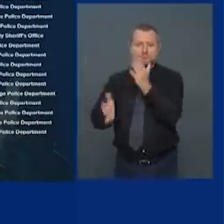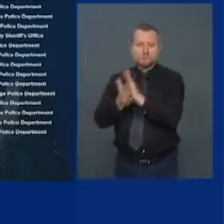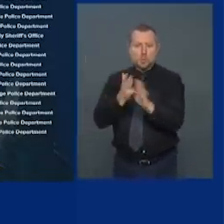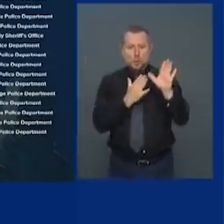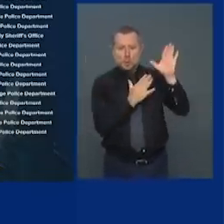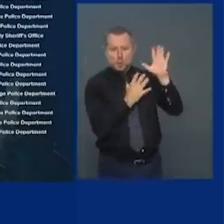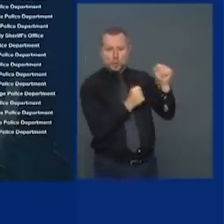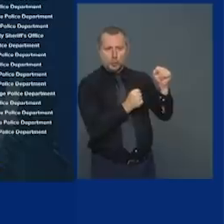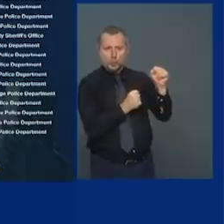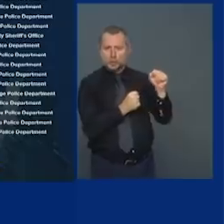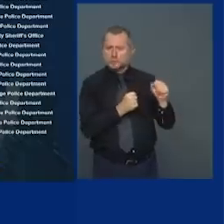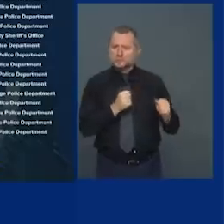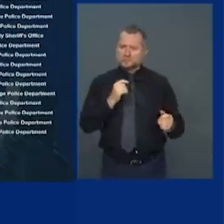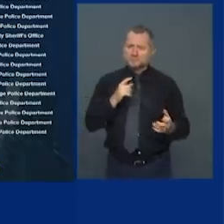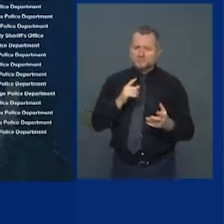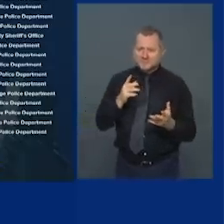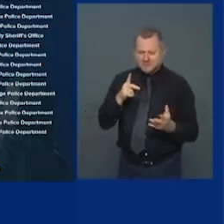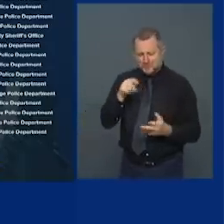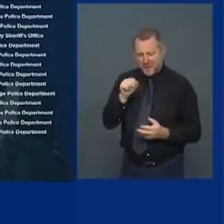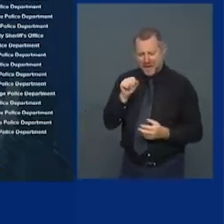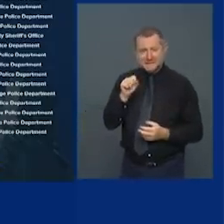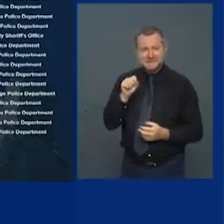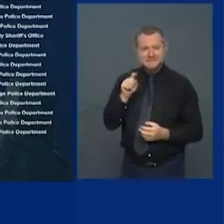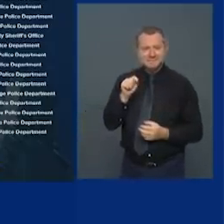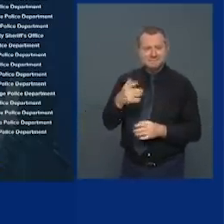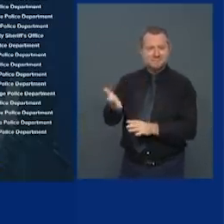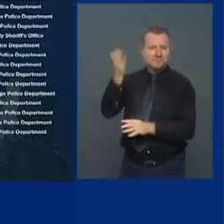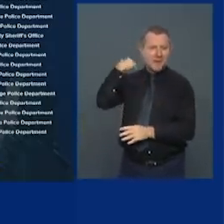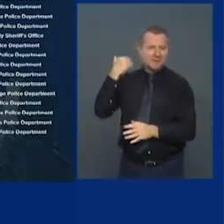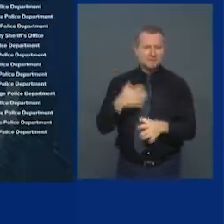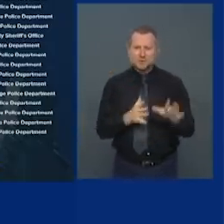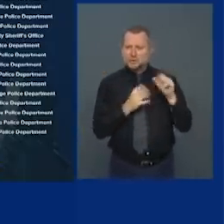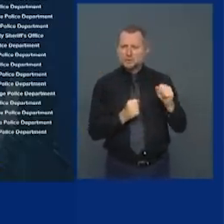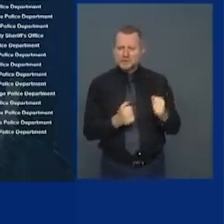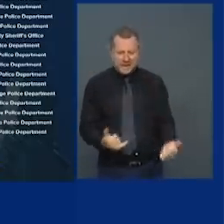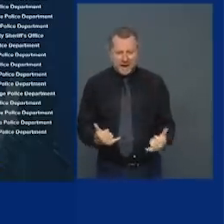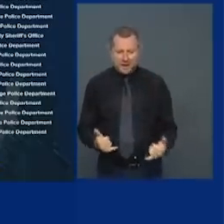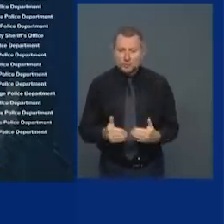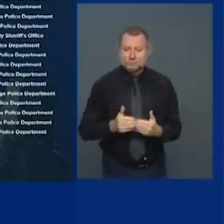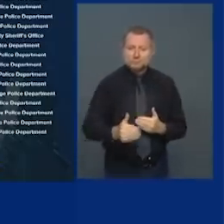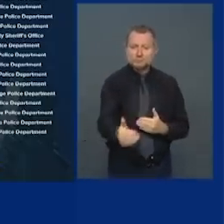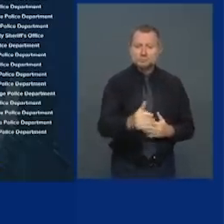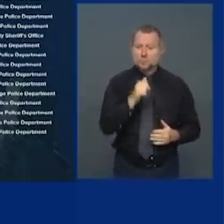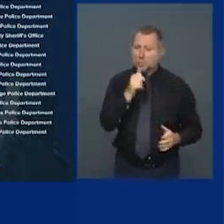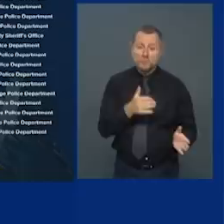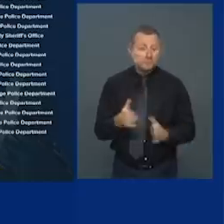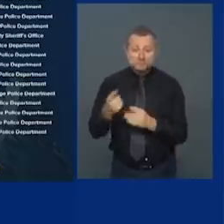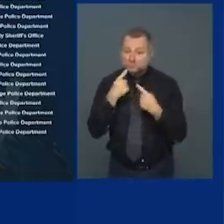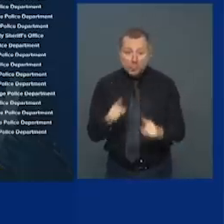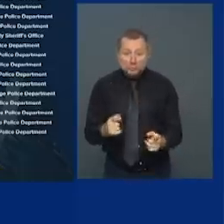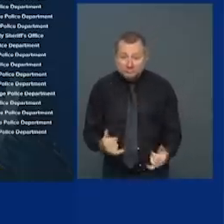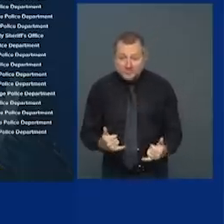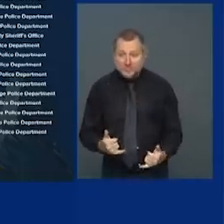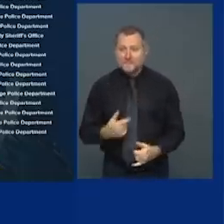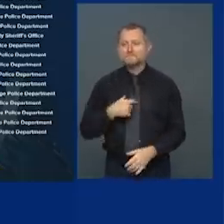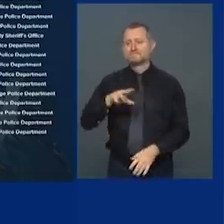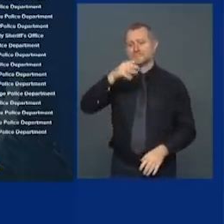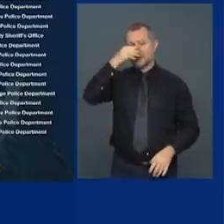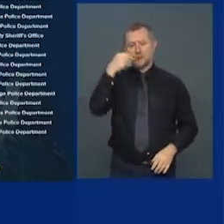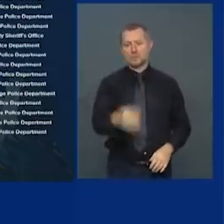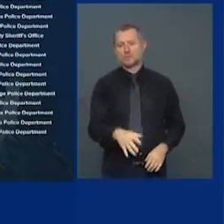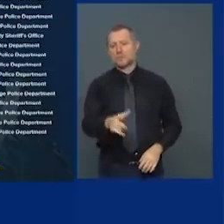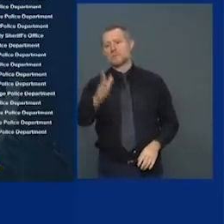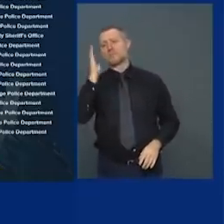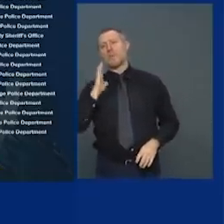today it's not working it's not working today I don't care what you did in the